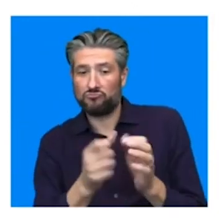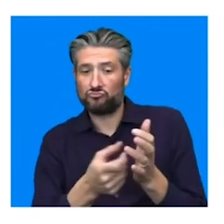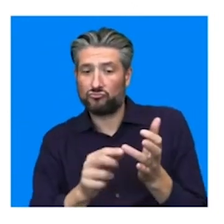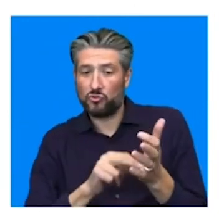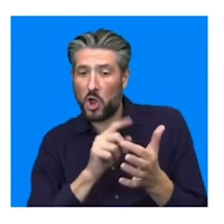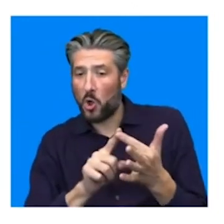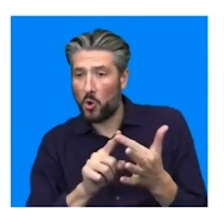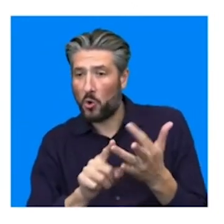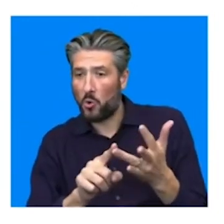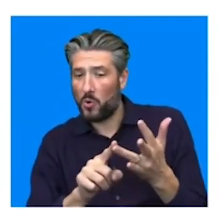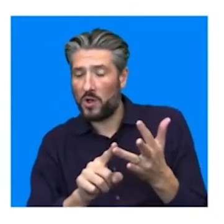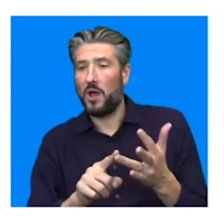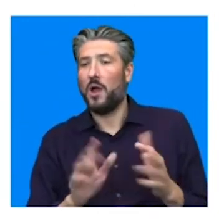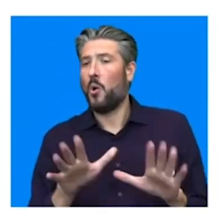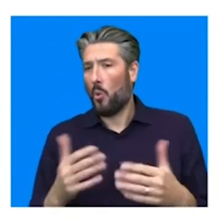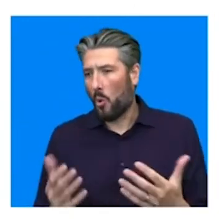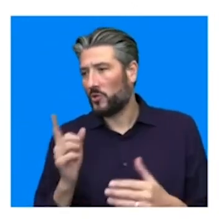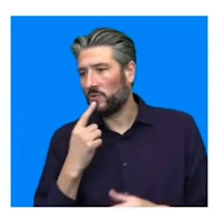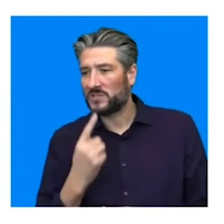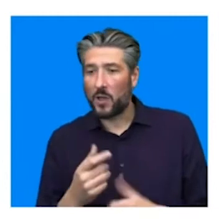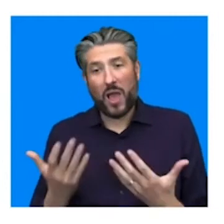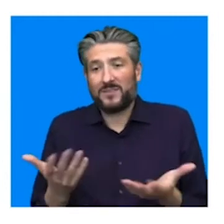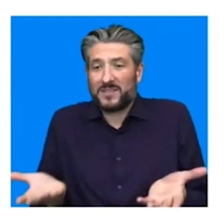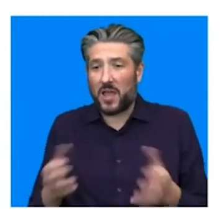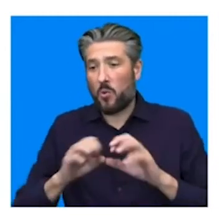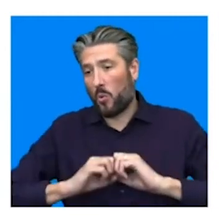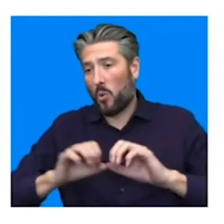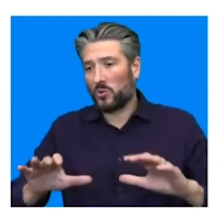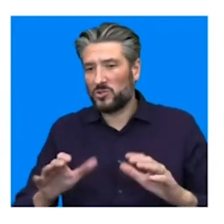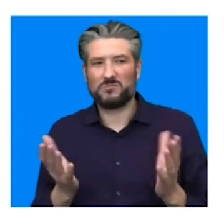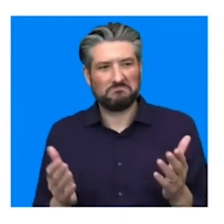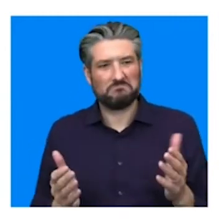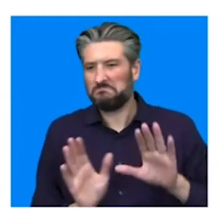say, right, OK, we've we've started to roll it out now. Let's let's move on.